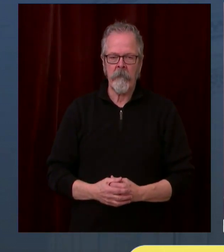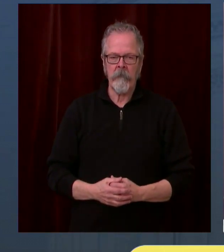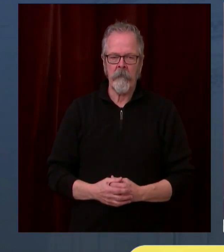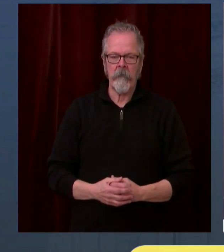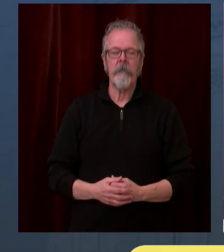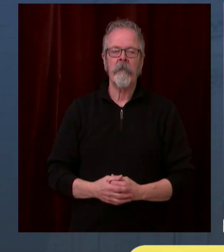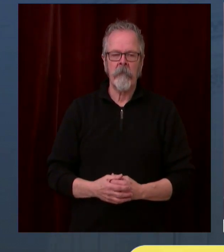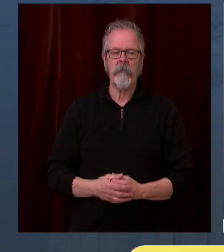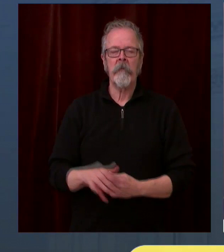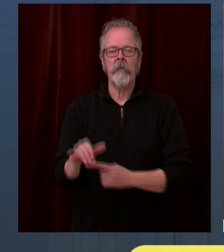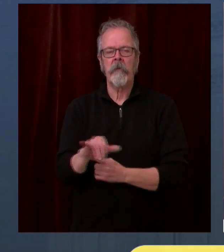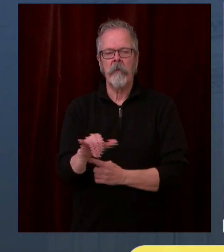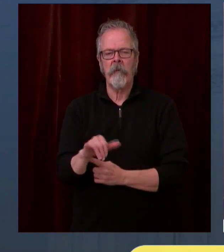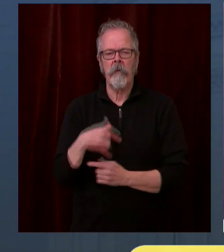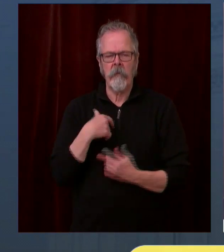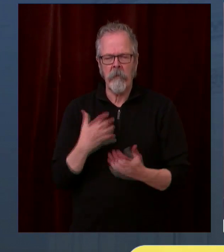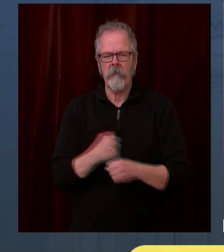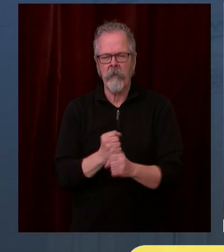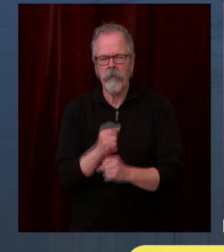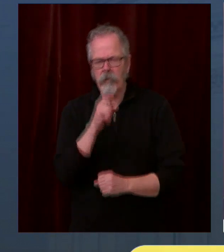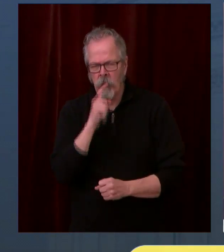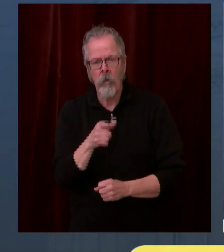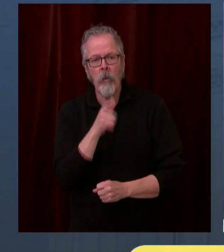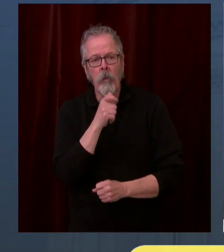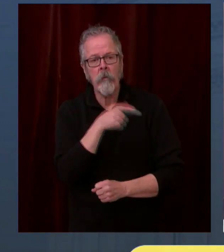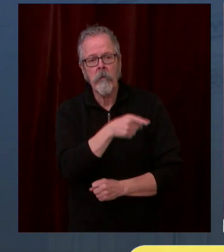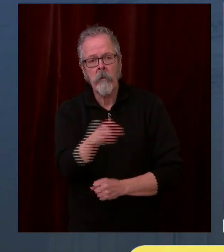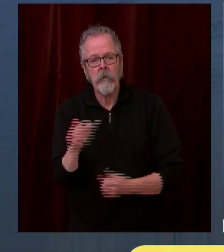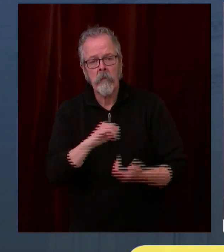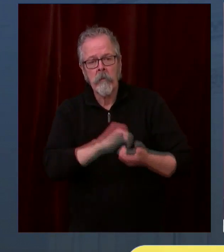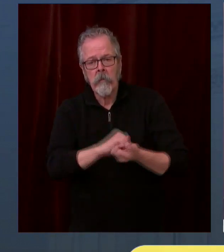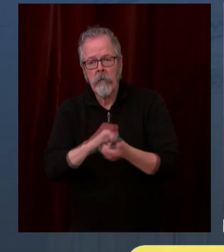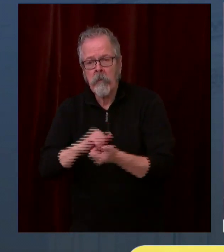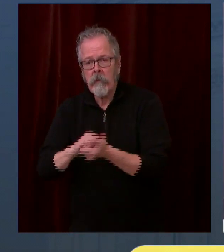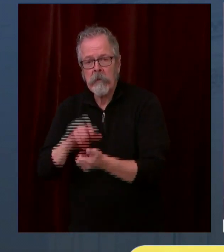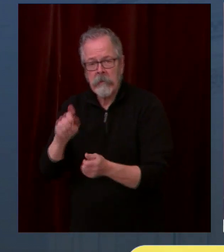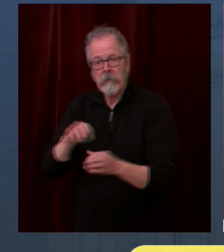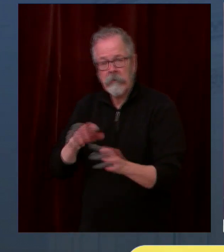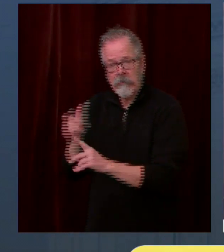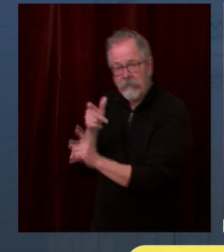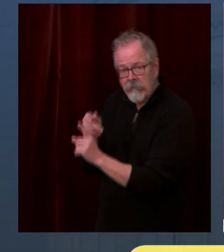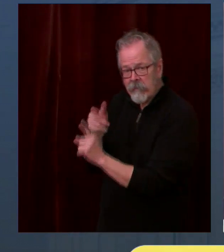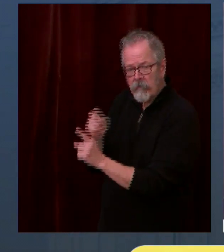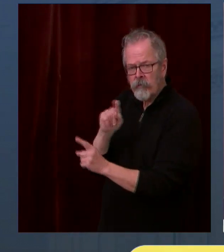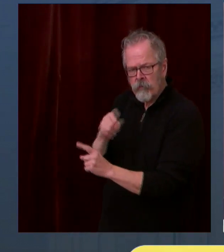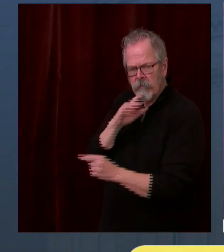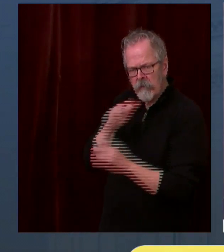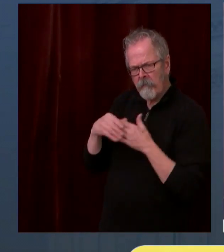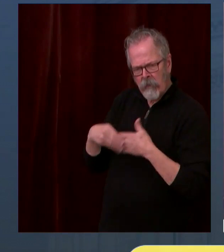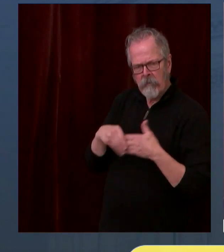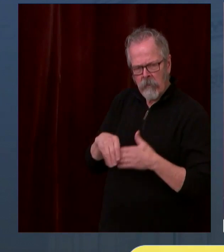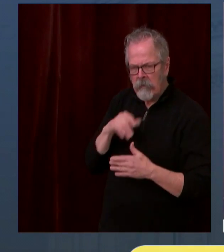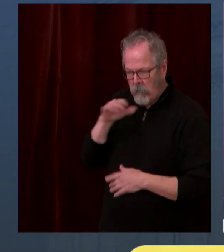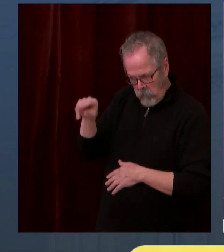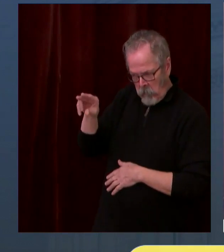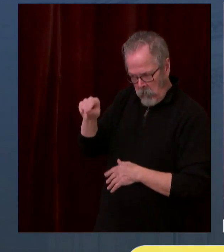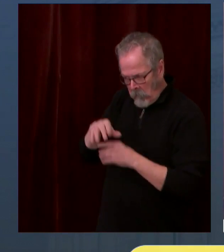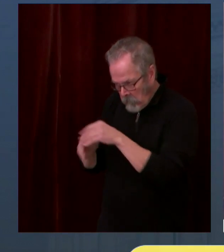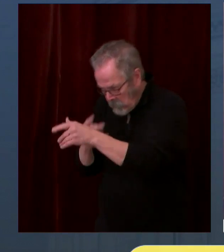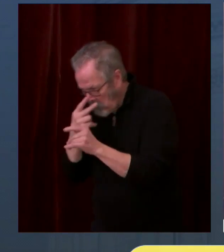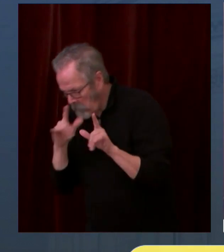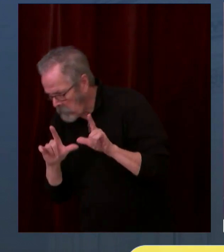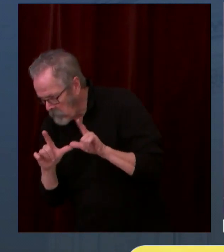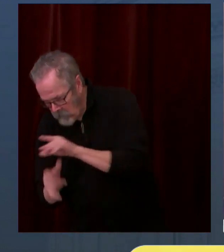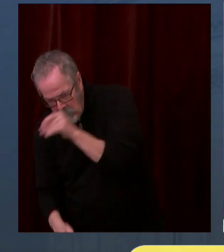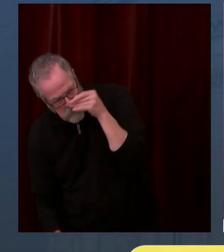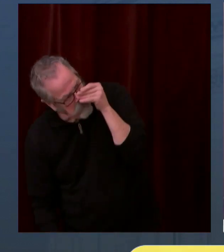of vaccine. So that means that if you've got people that are, that once you are finishing that day and you've got